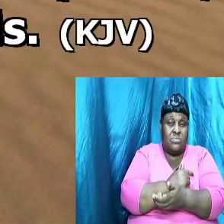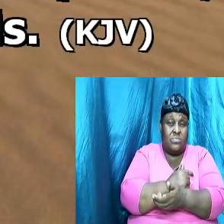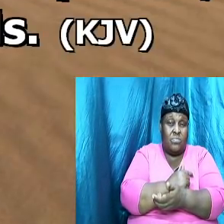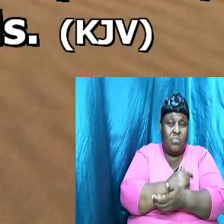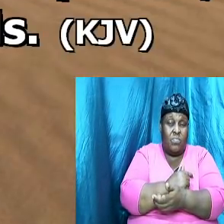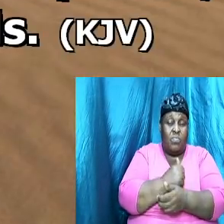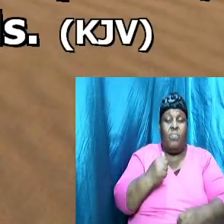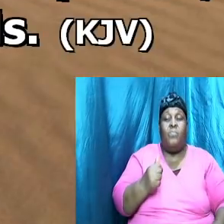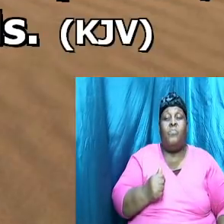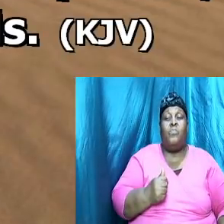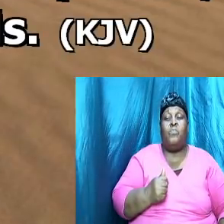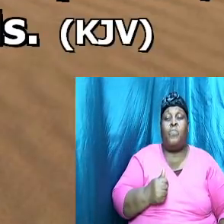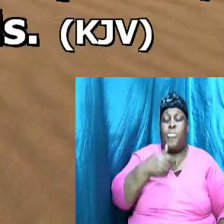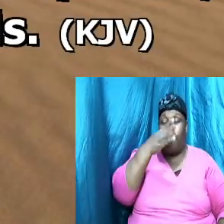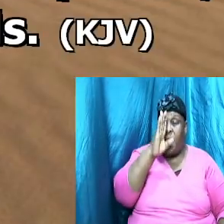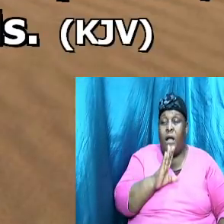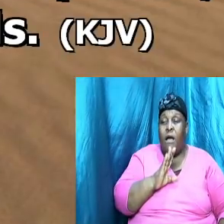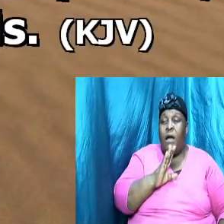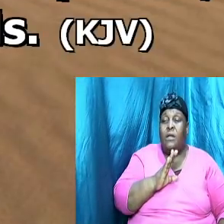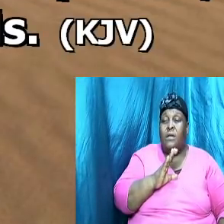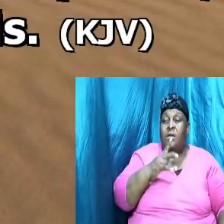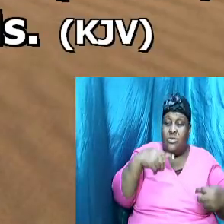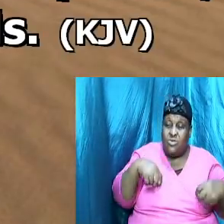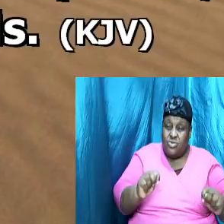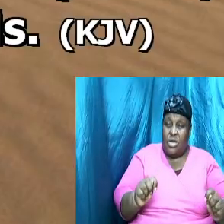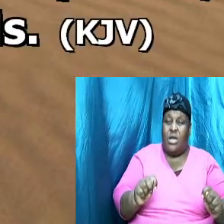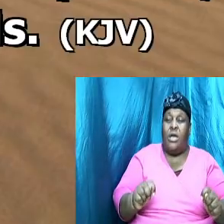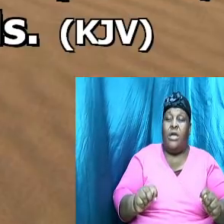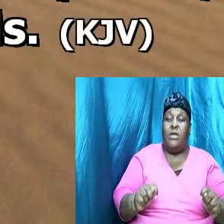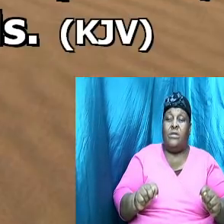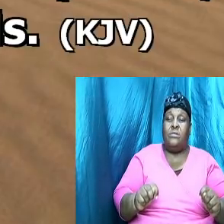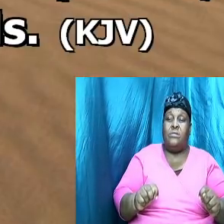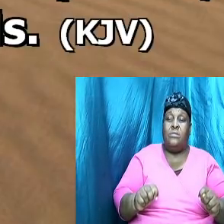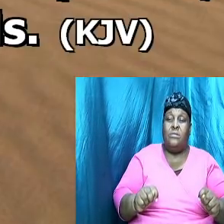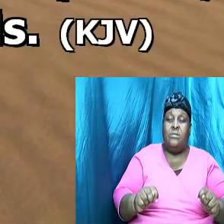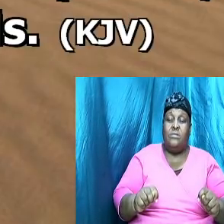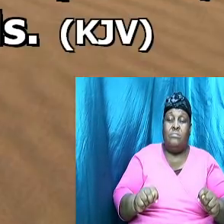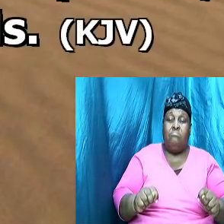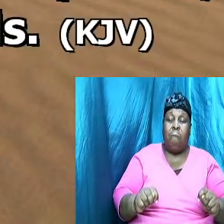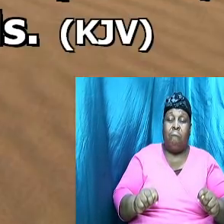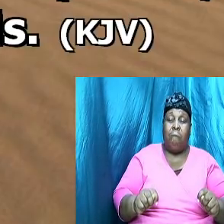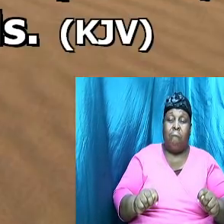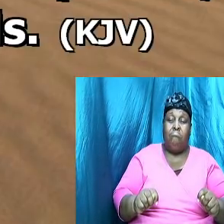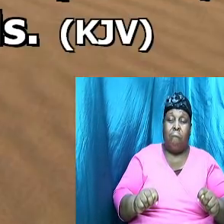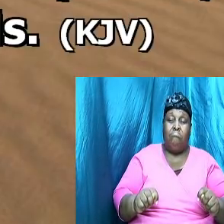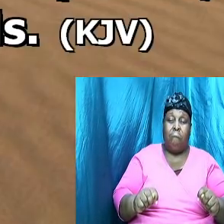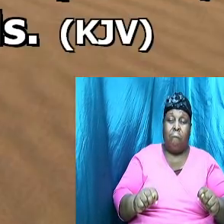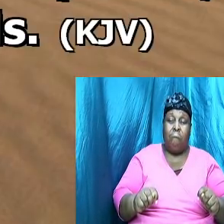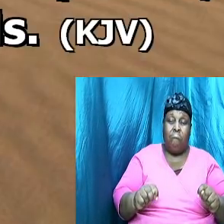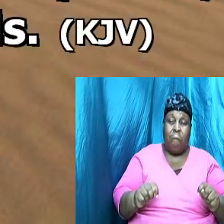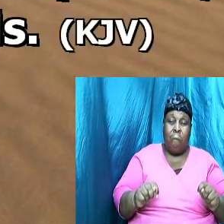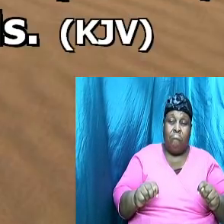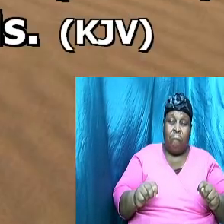that God was trying to achieve three things